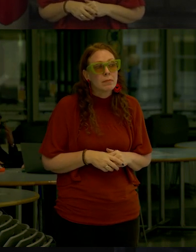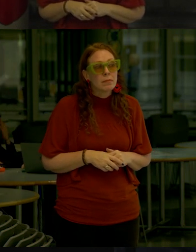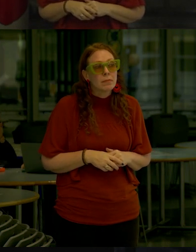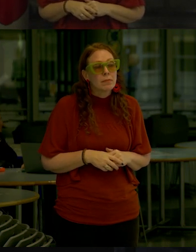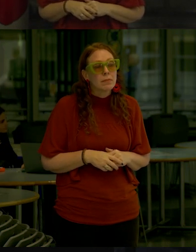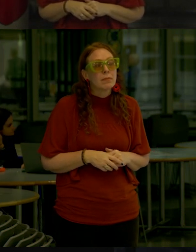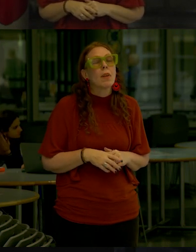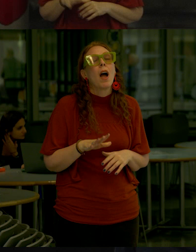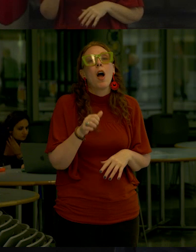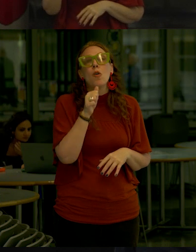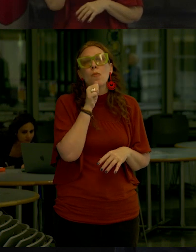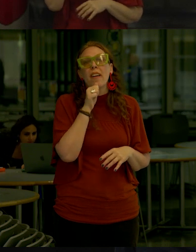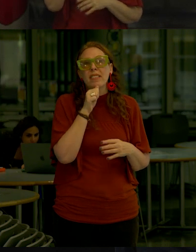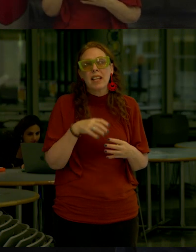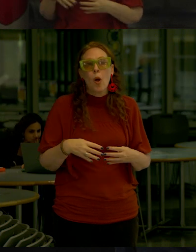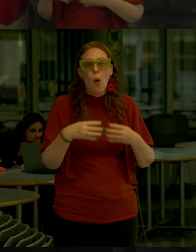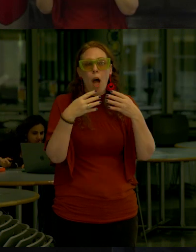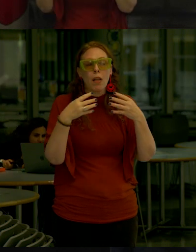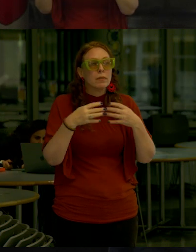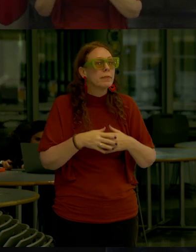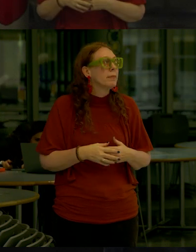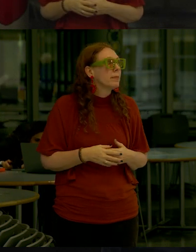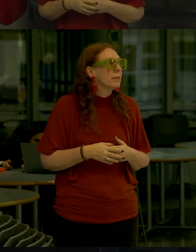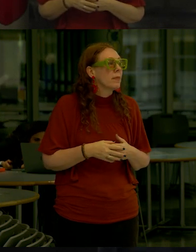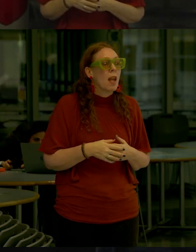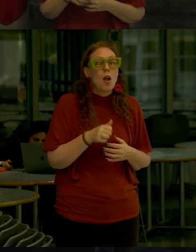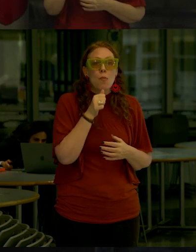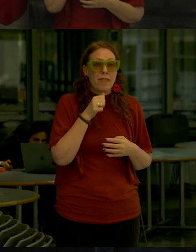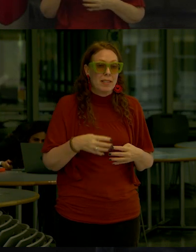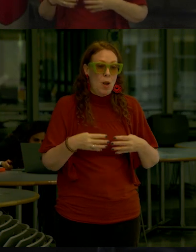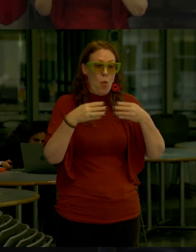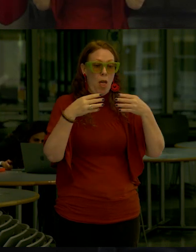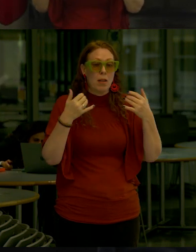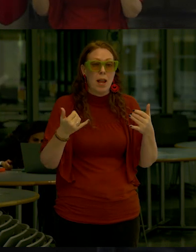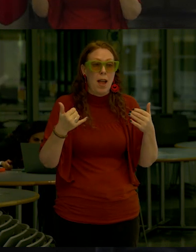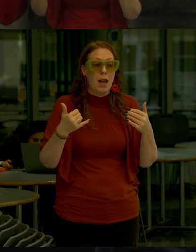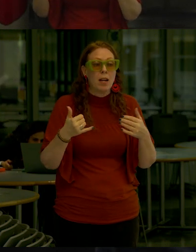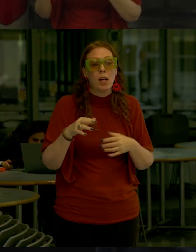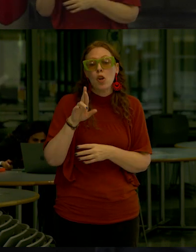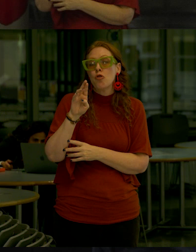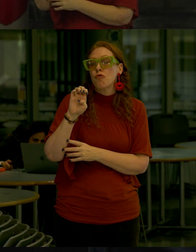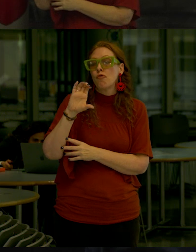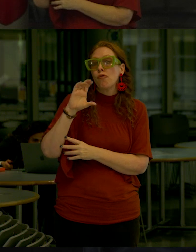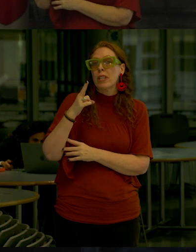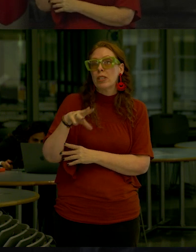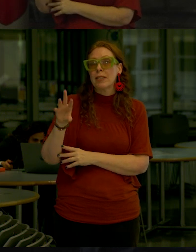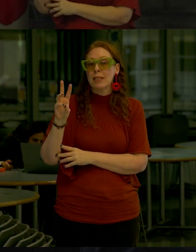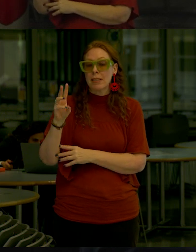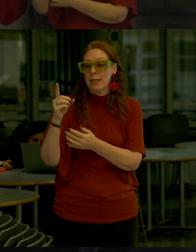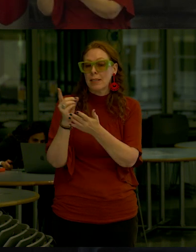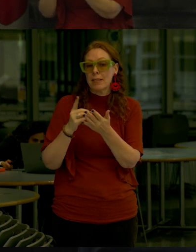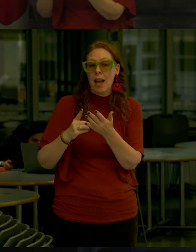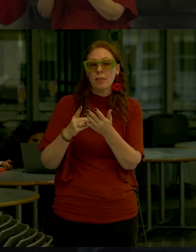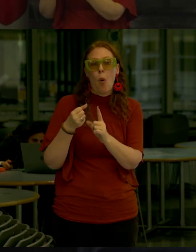yes that's correct the privacy wall right now in REACH 6 is designed